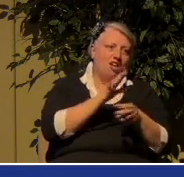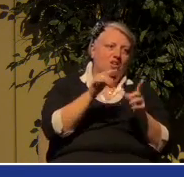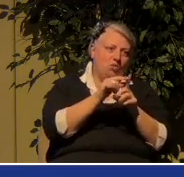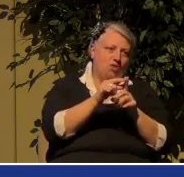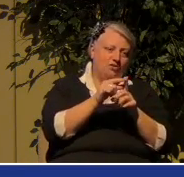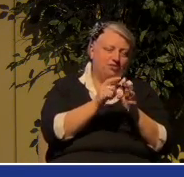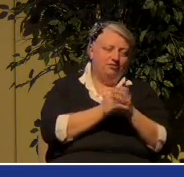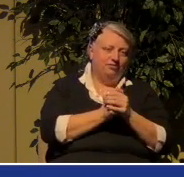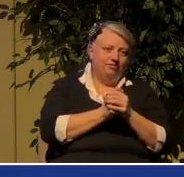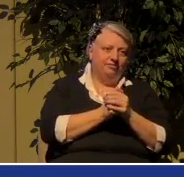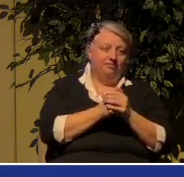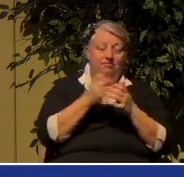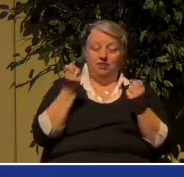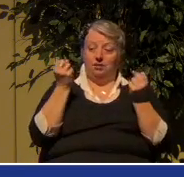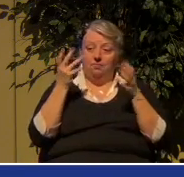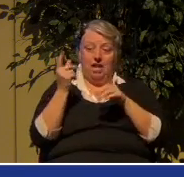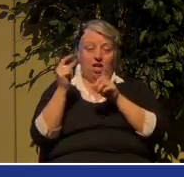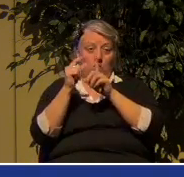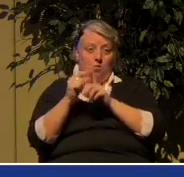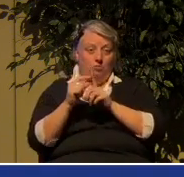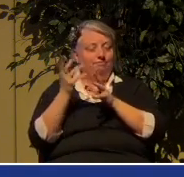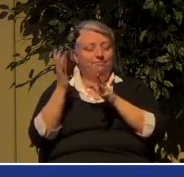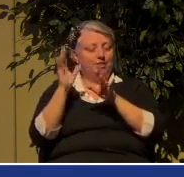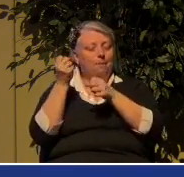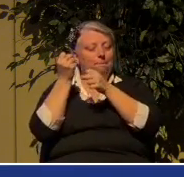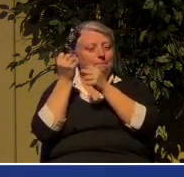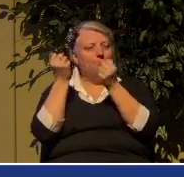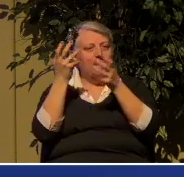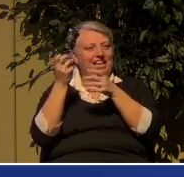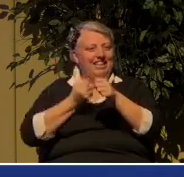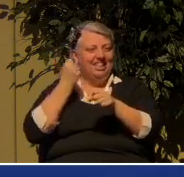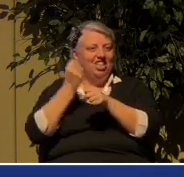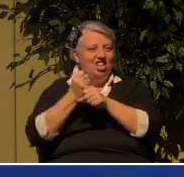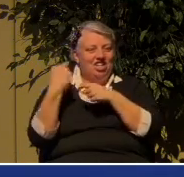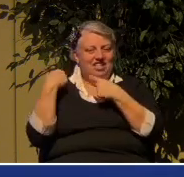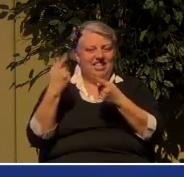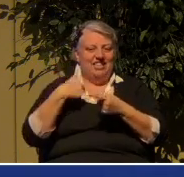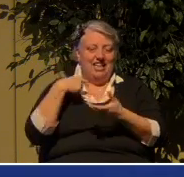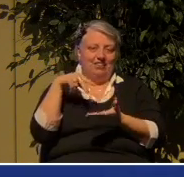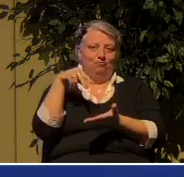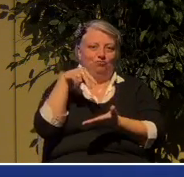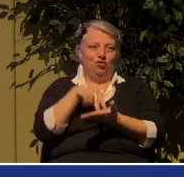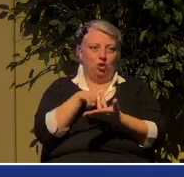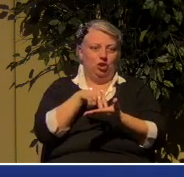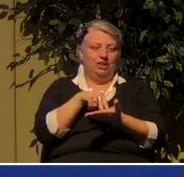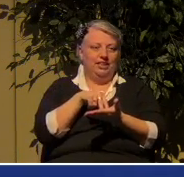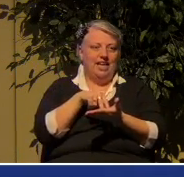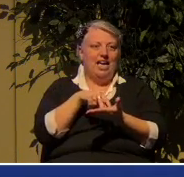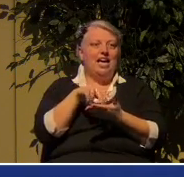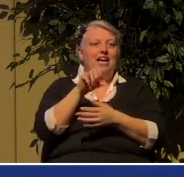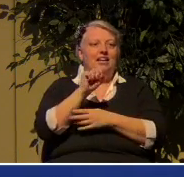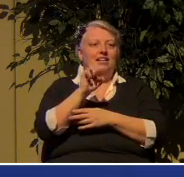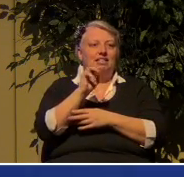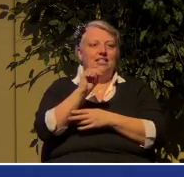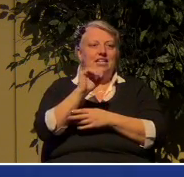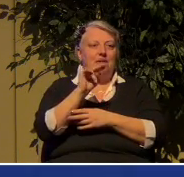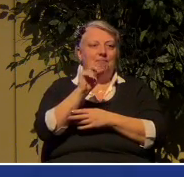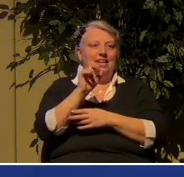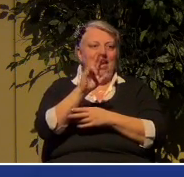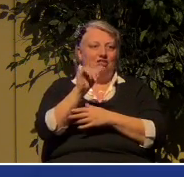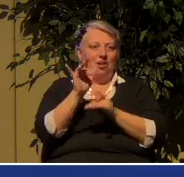since I stood at the seminary pond with my Bible open under that big tree before the face of God.